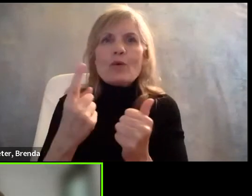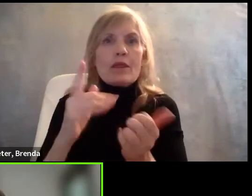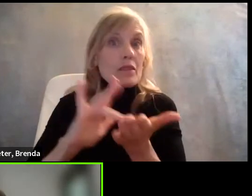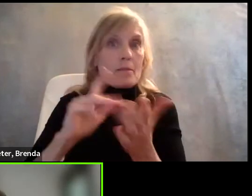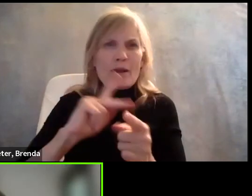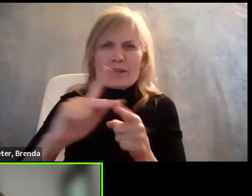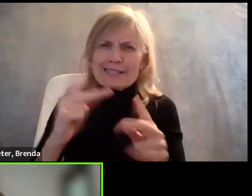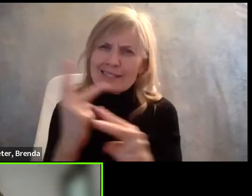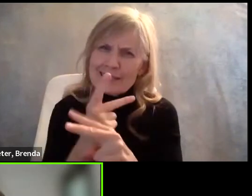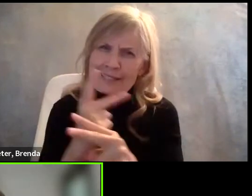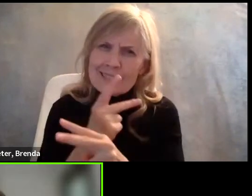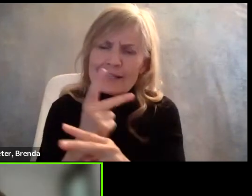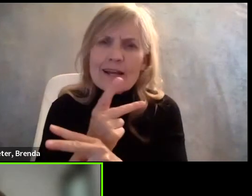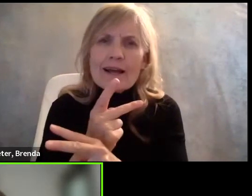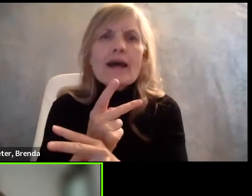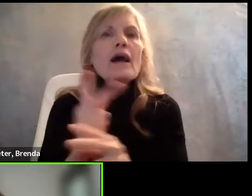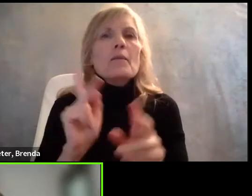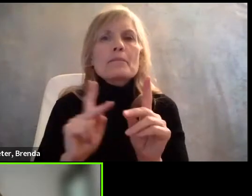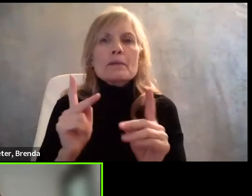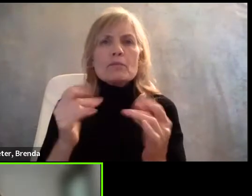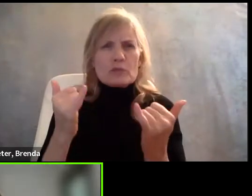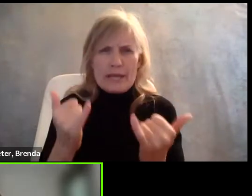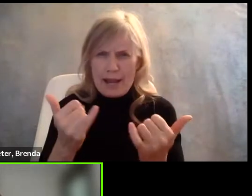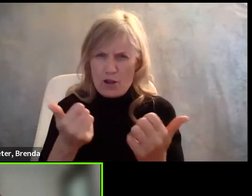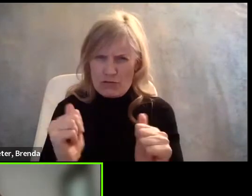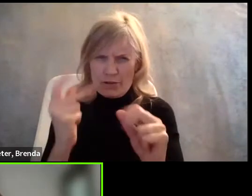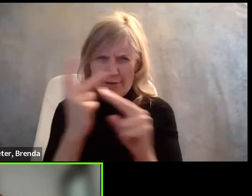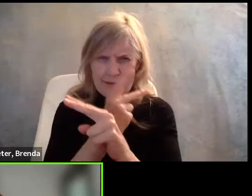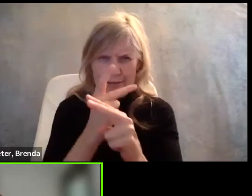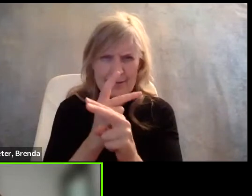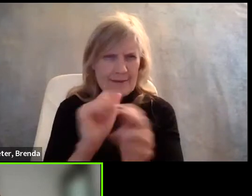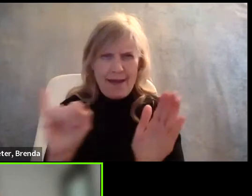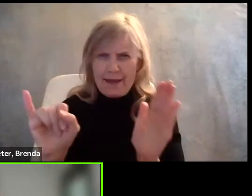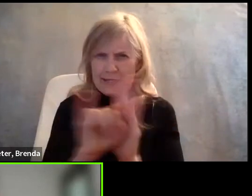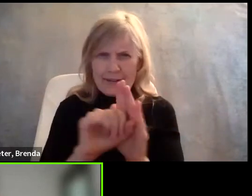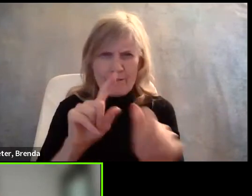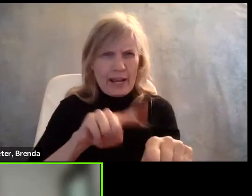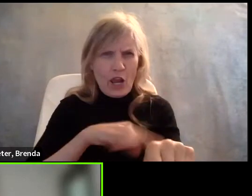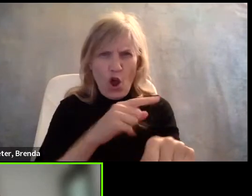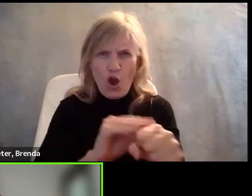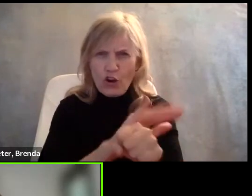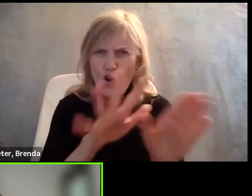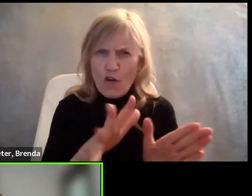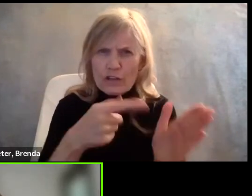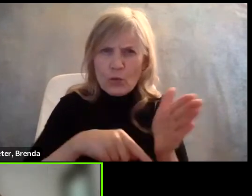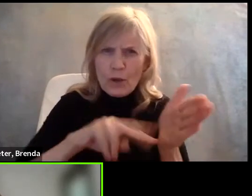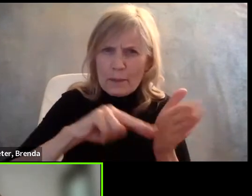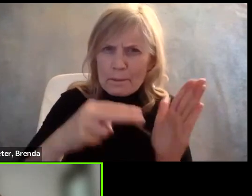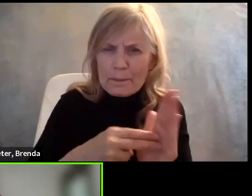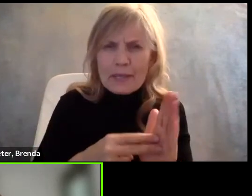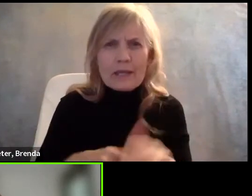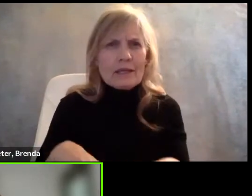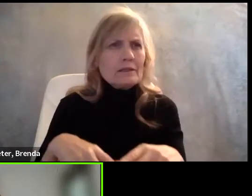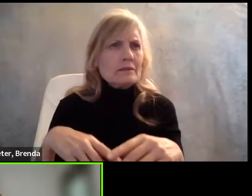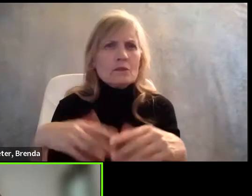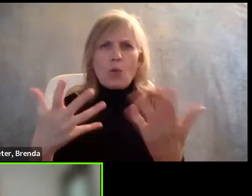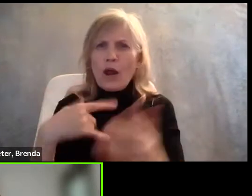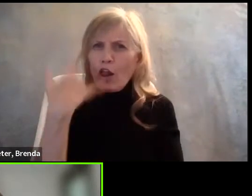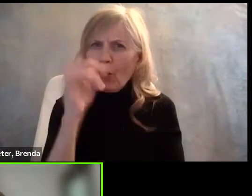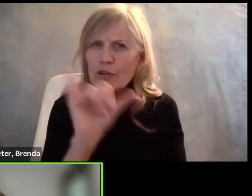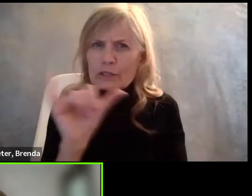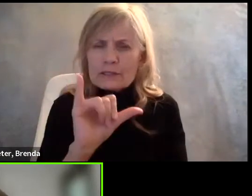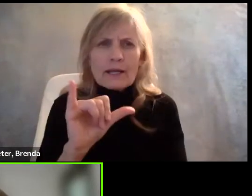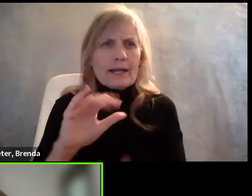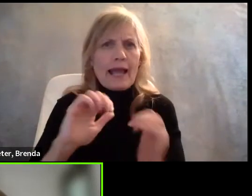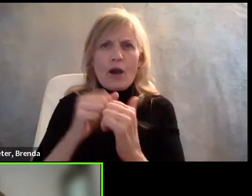time to try and identify it, figure out how to diagnose it. It's variable across different people. So